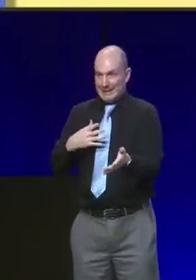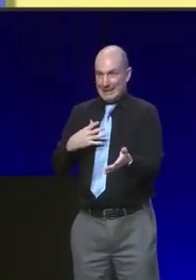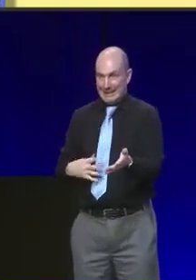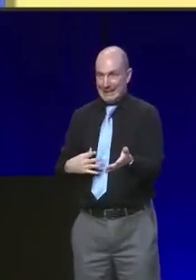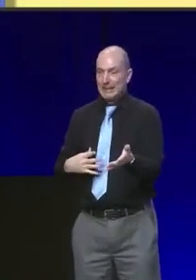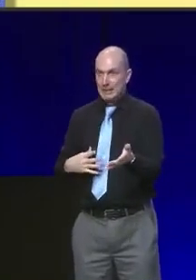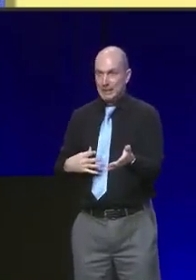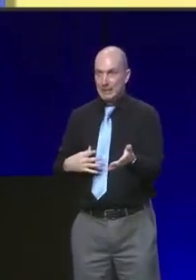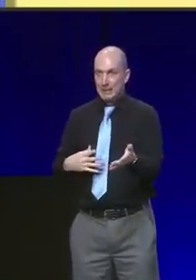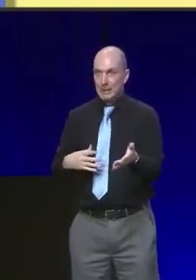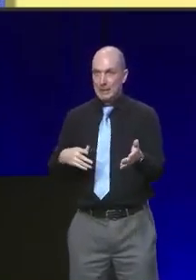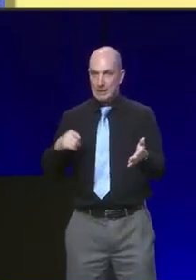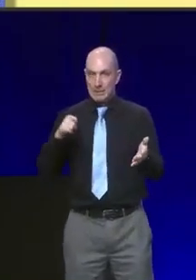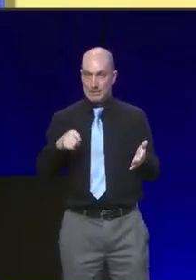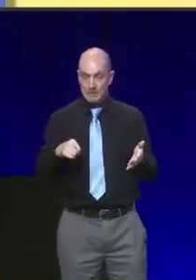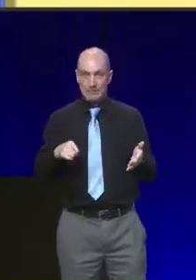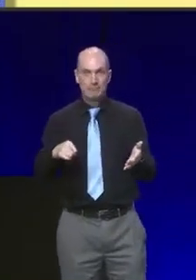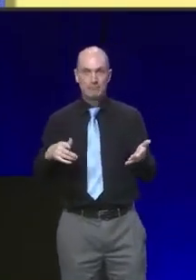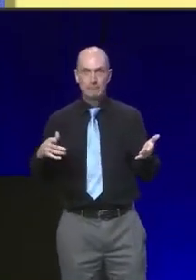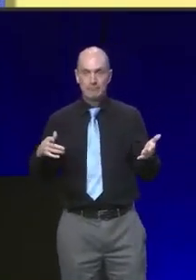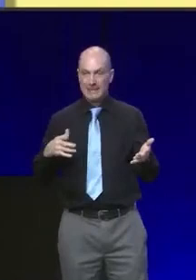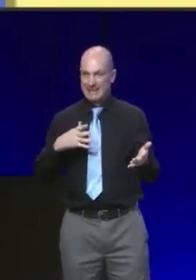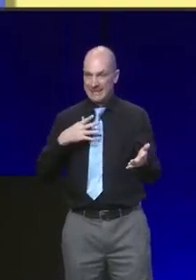we will make independence happen.